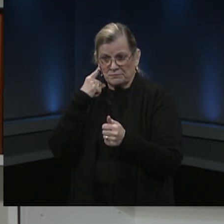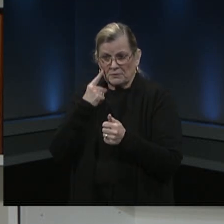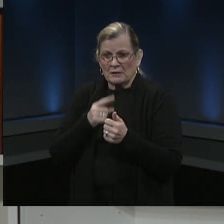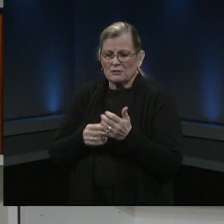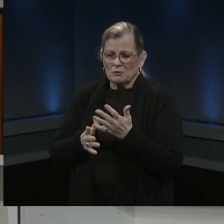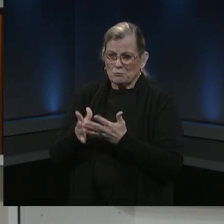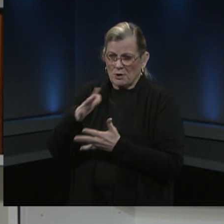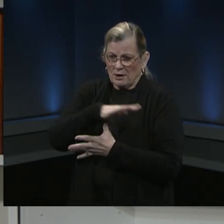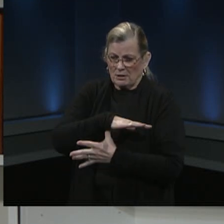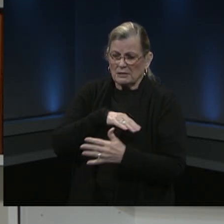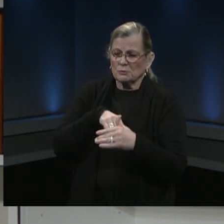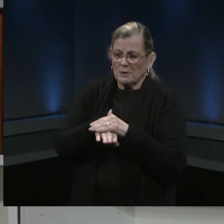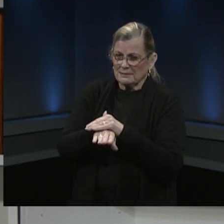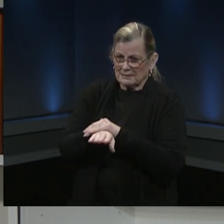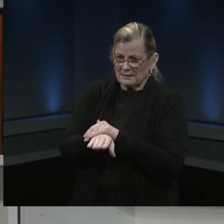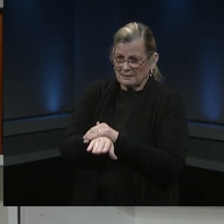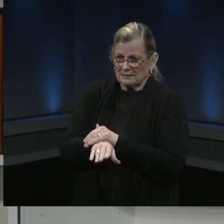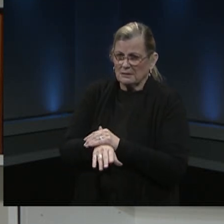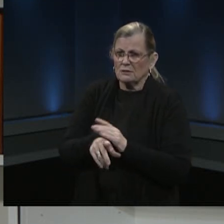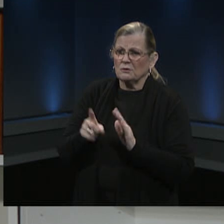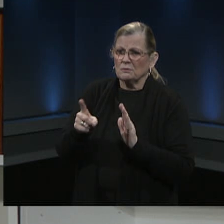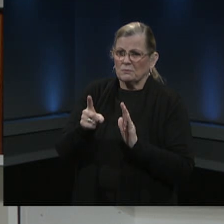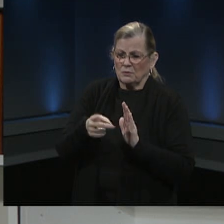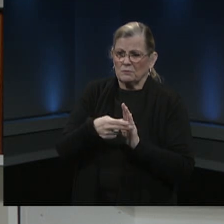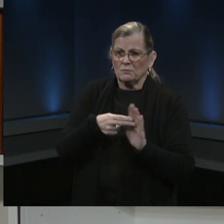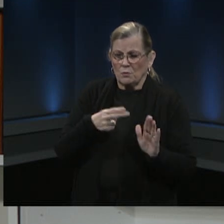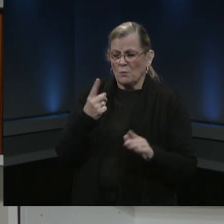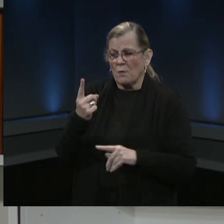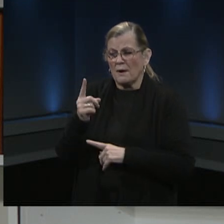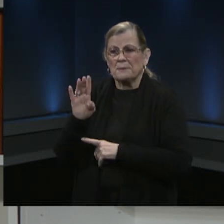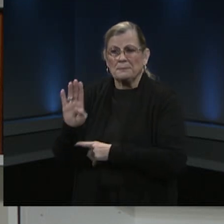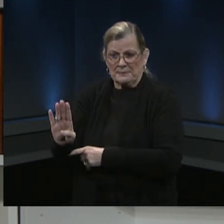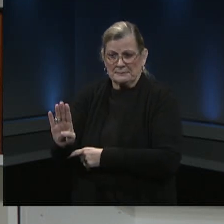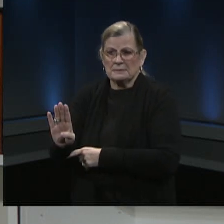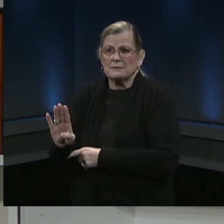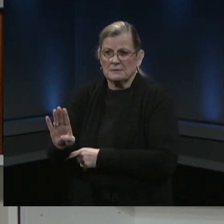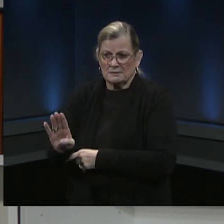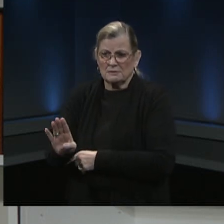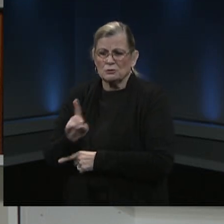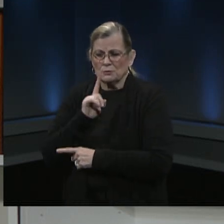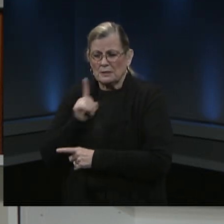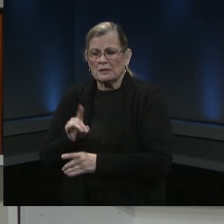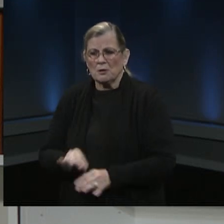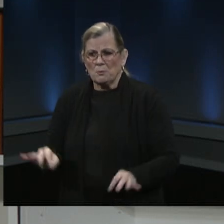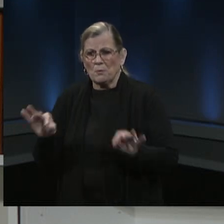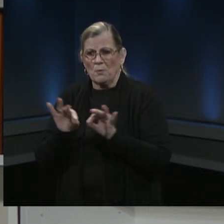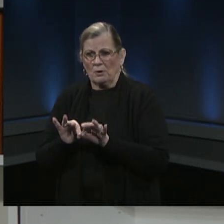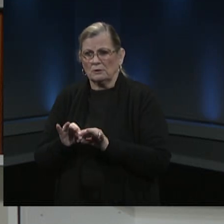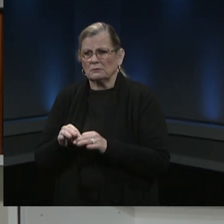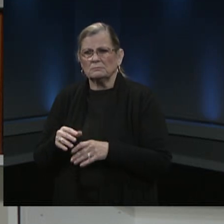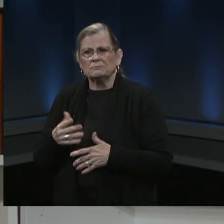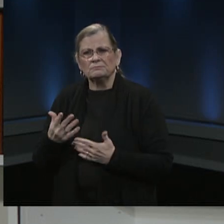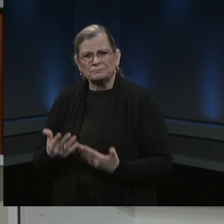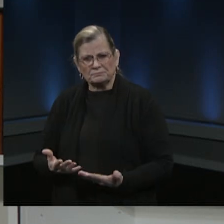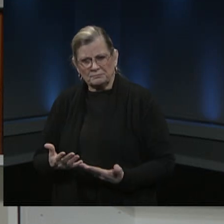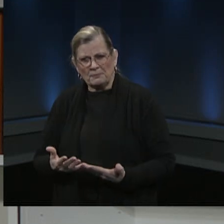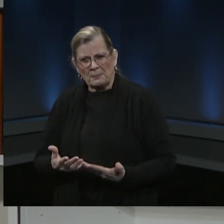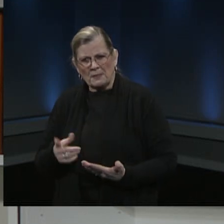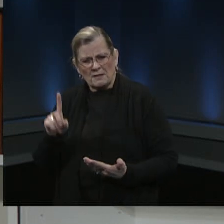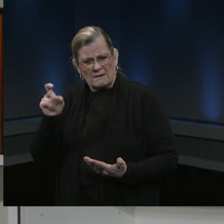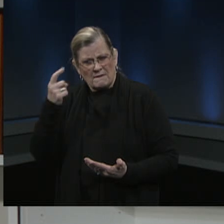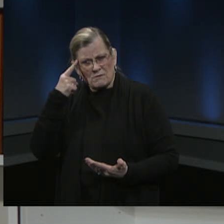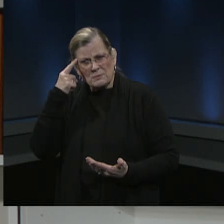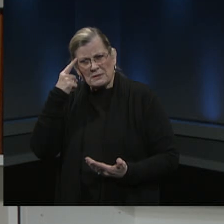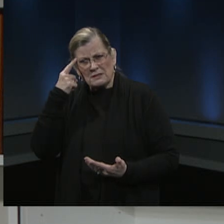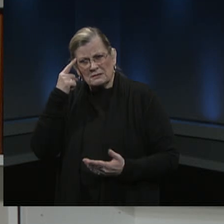essential workers that include educators but i do know dr schwartz that the government is working on